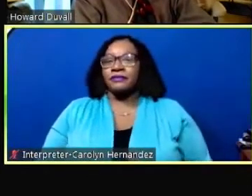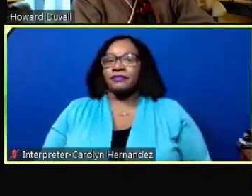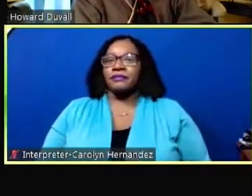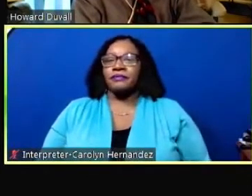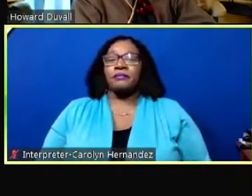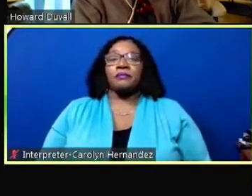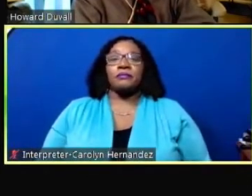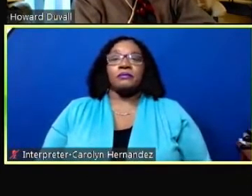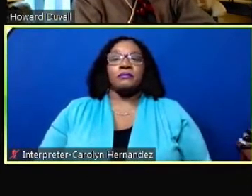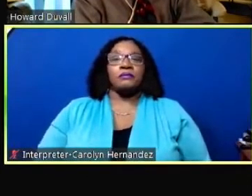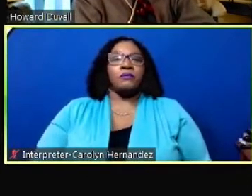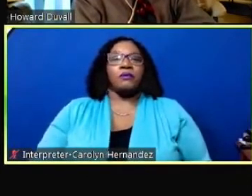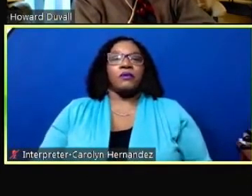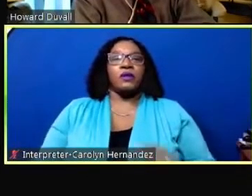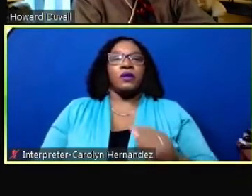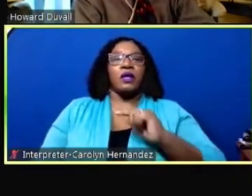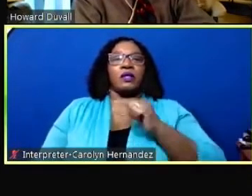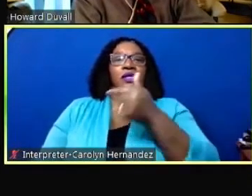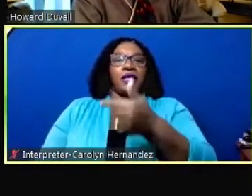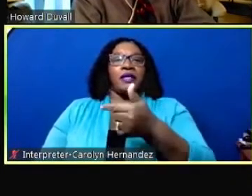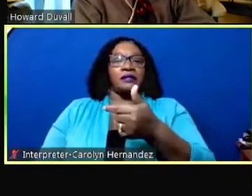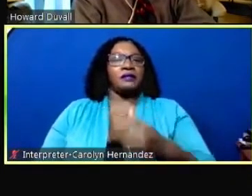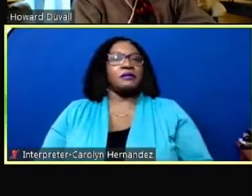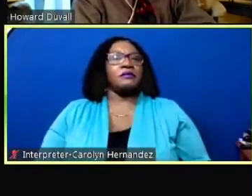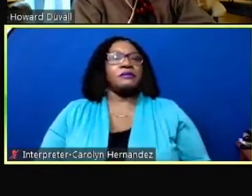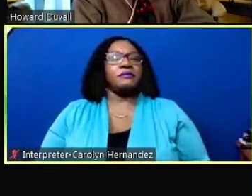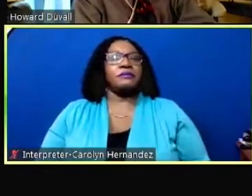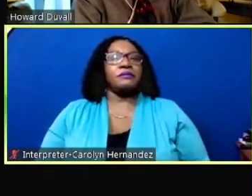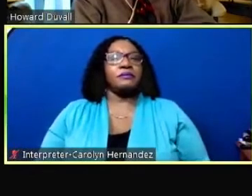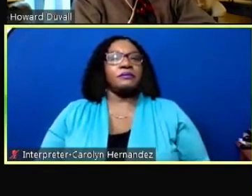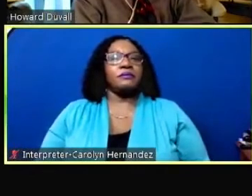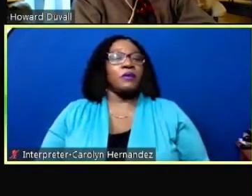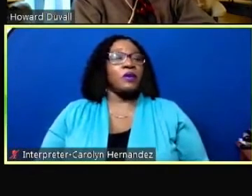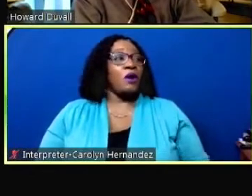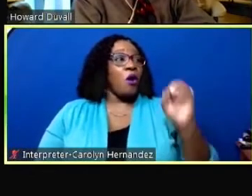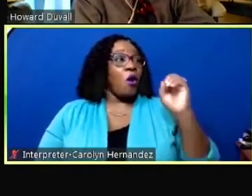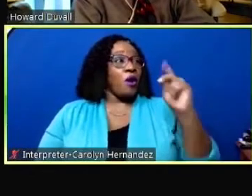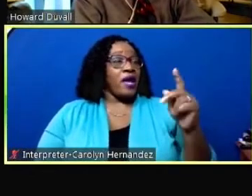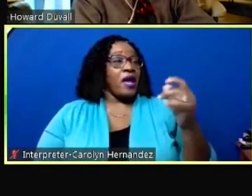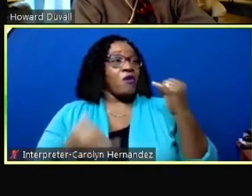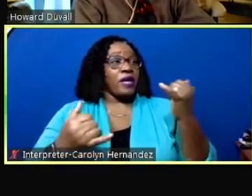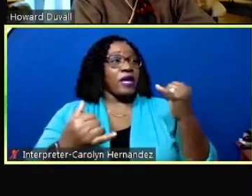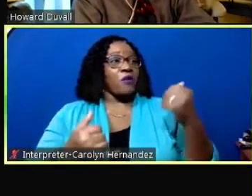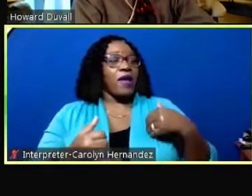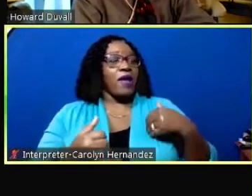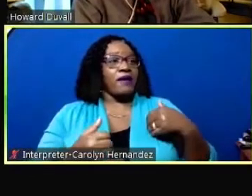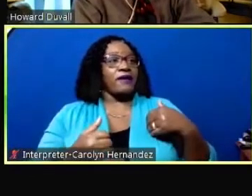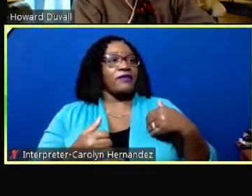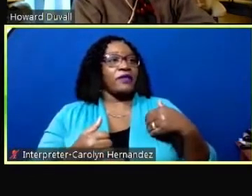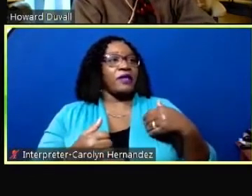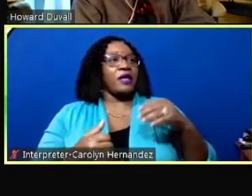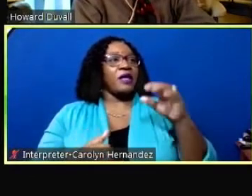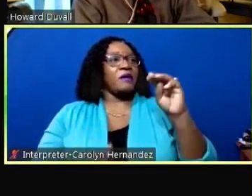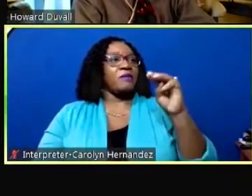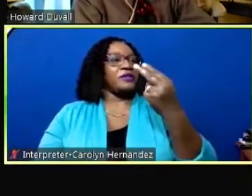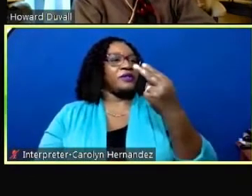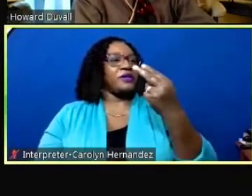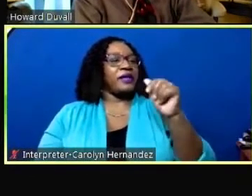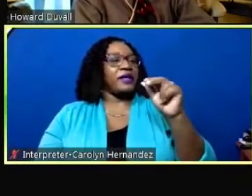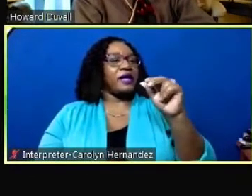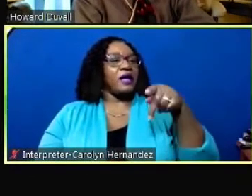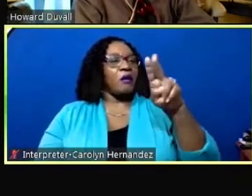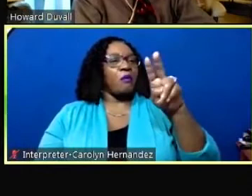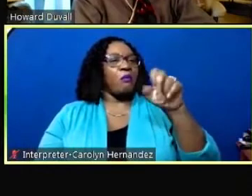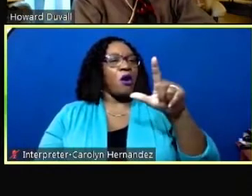uh we have next uh man clerk okay right now we have a mr haynes paul or paul